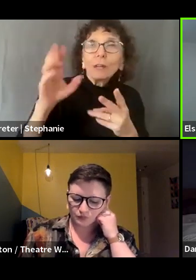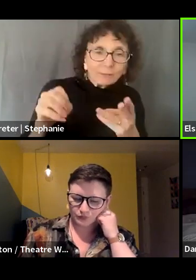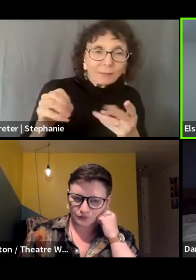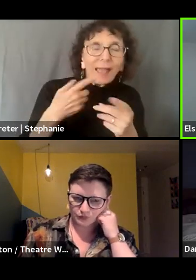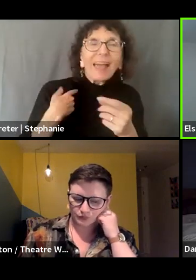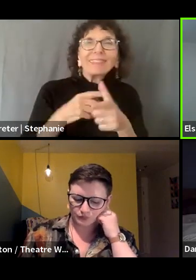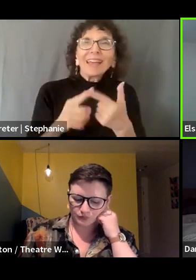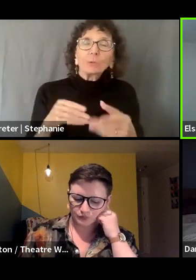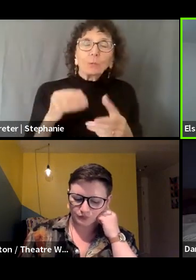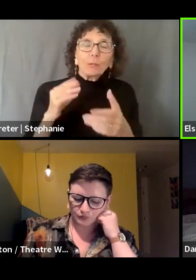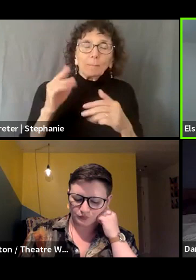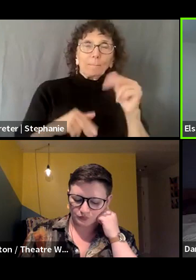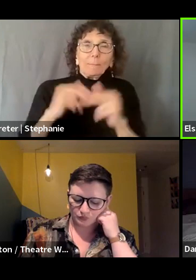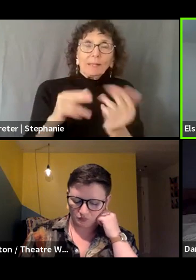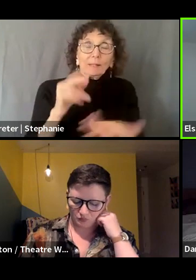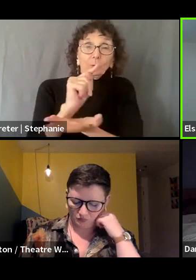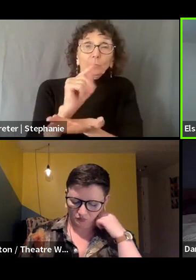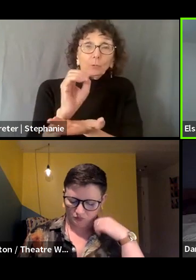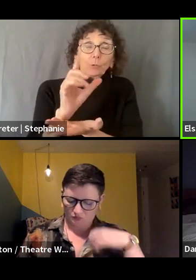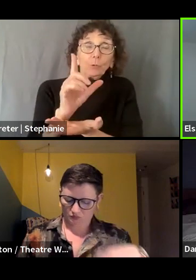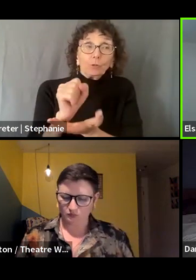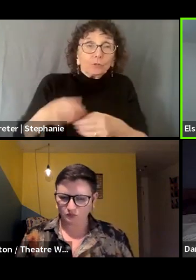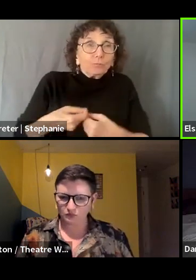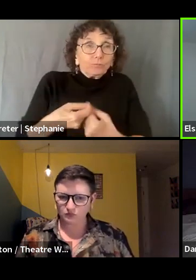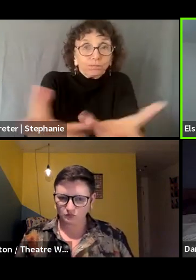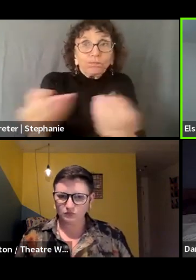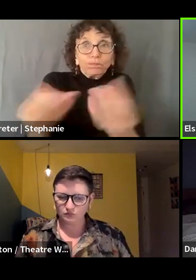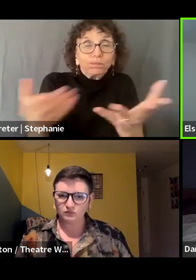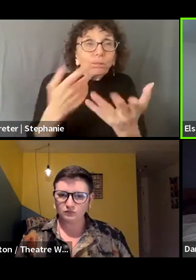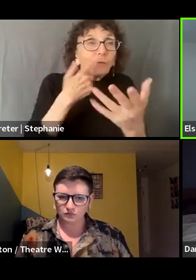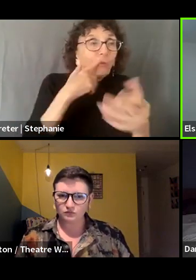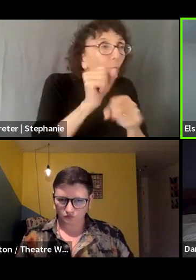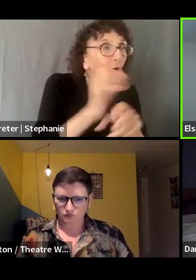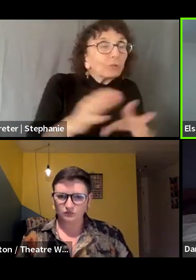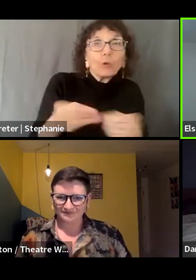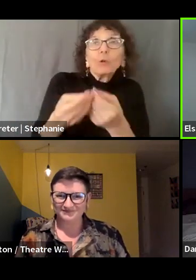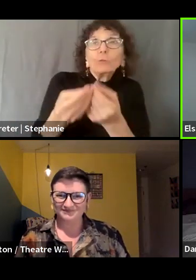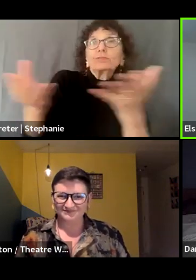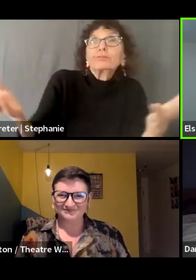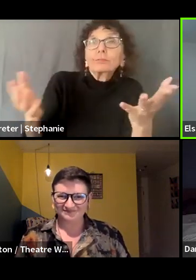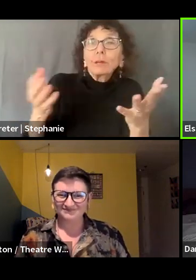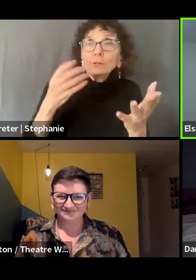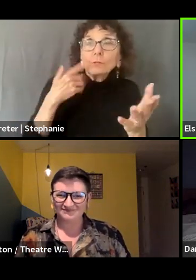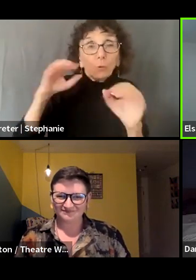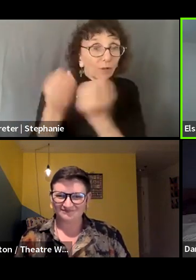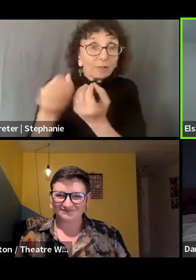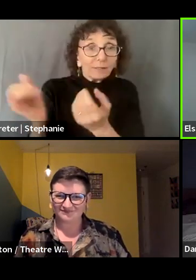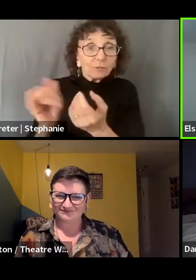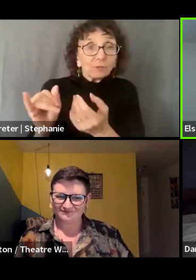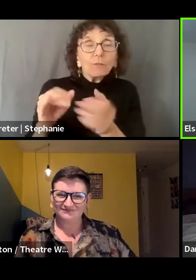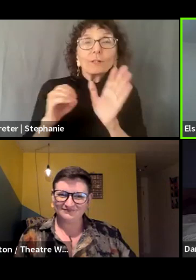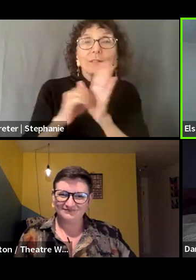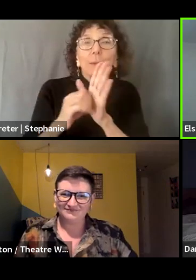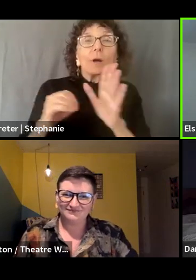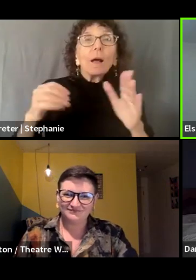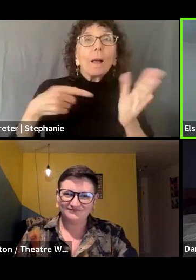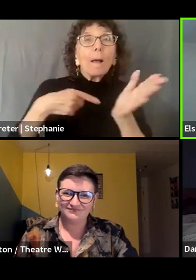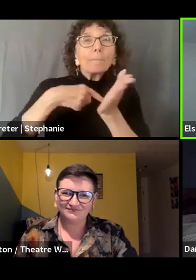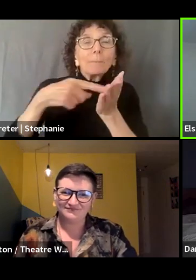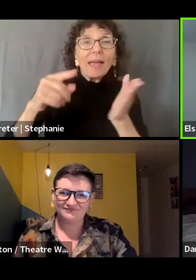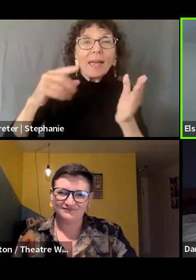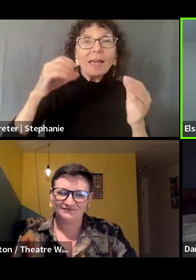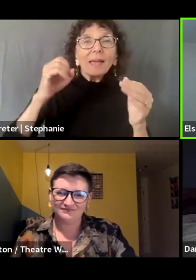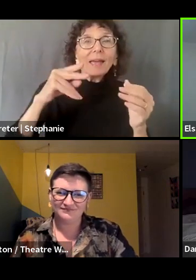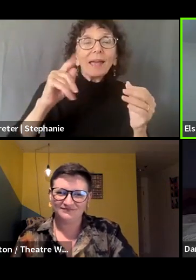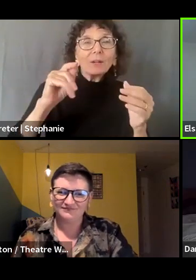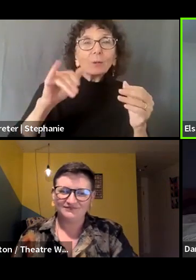those free tools that either workers can use or organizations can use like the pay equity standards, which is, uh, kind of an organic fair trade food